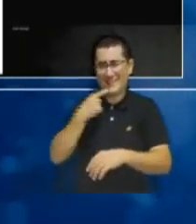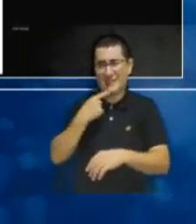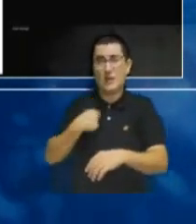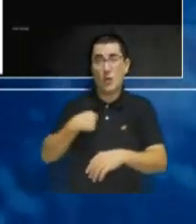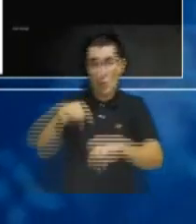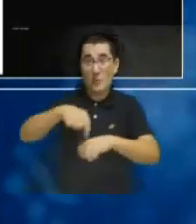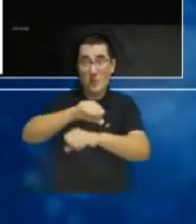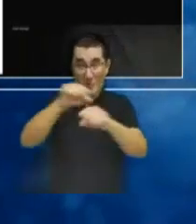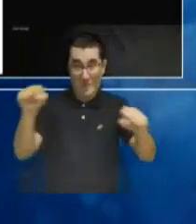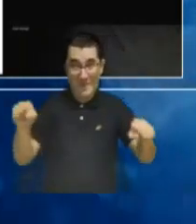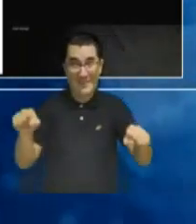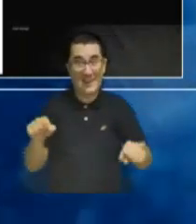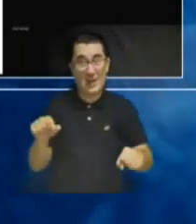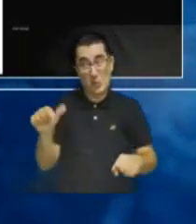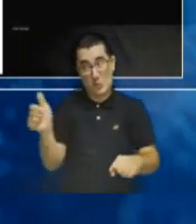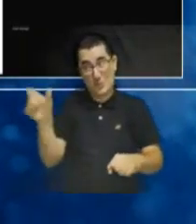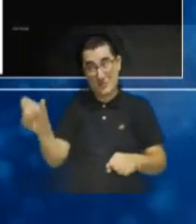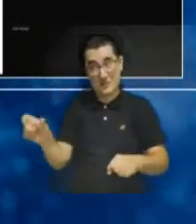it this morning.